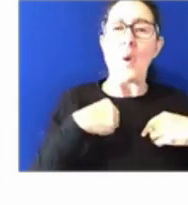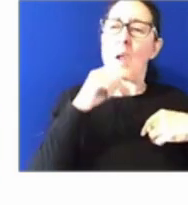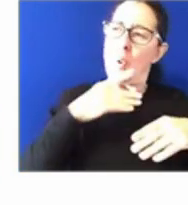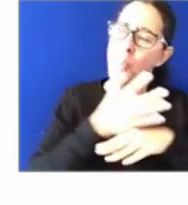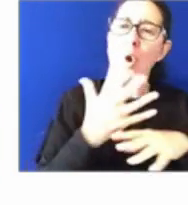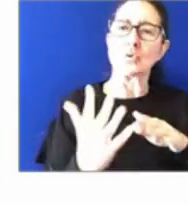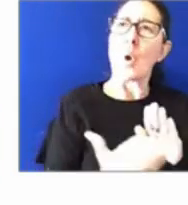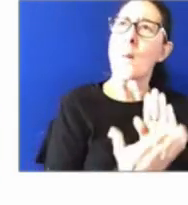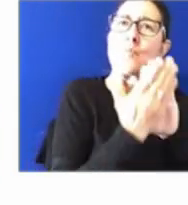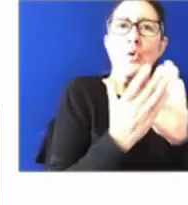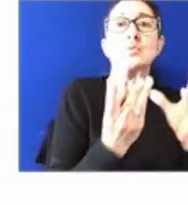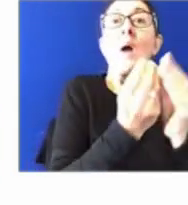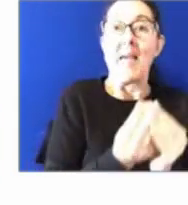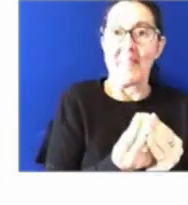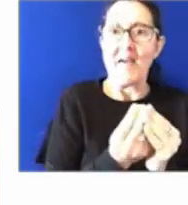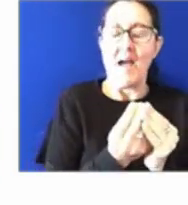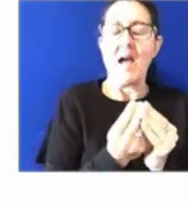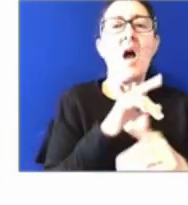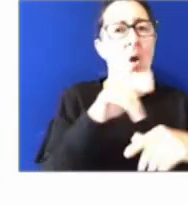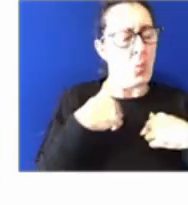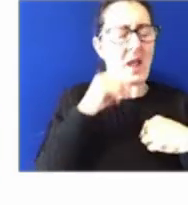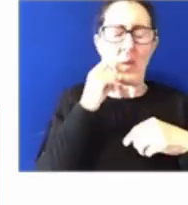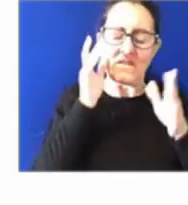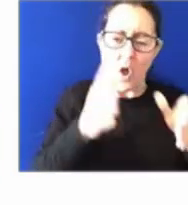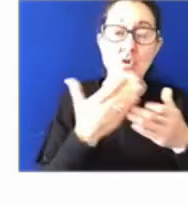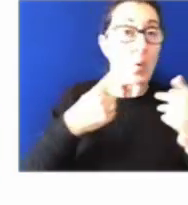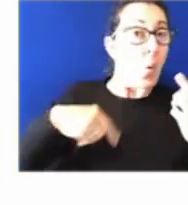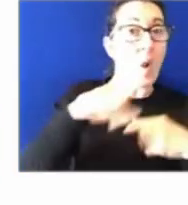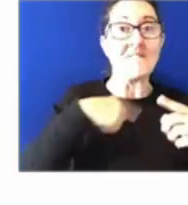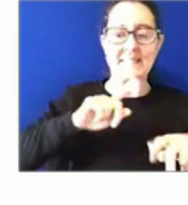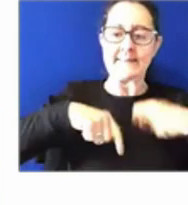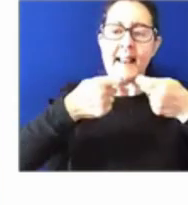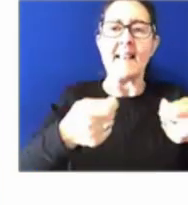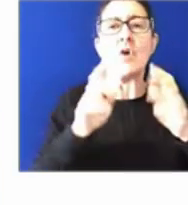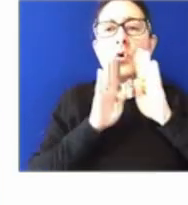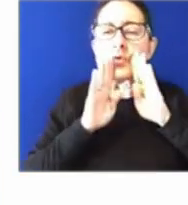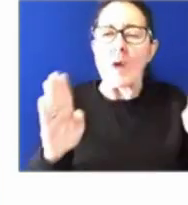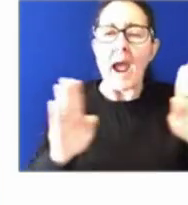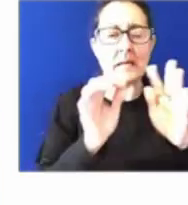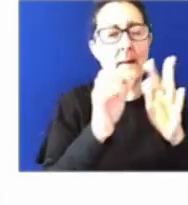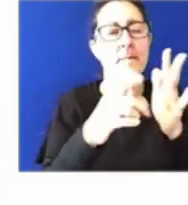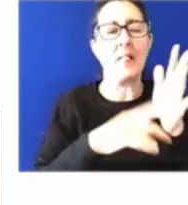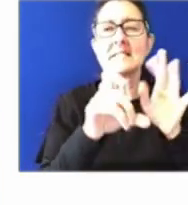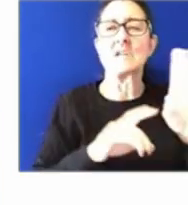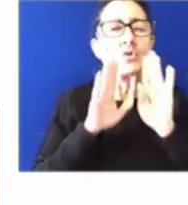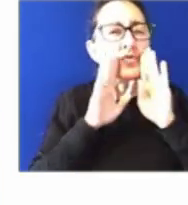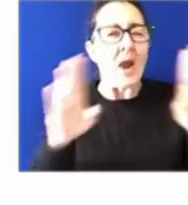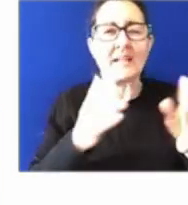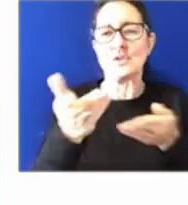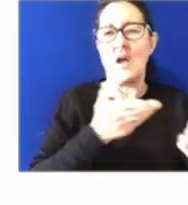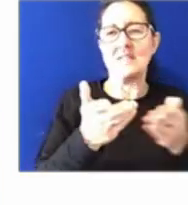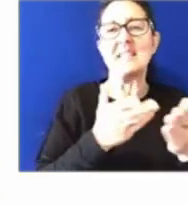necessary foundations to deliver great policy and services. These being the APS Crafts.